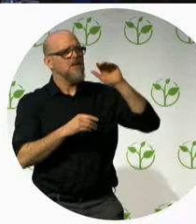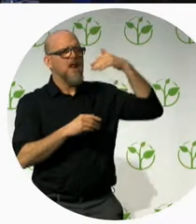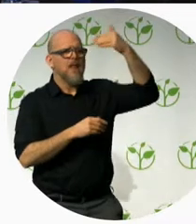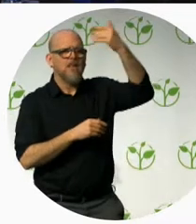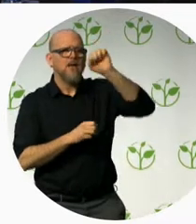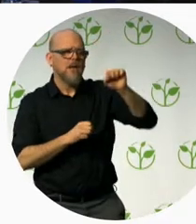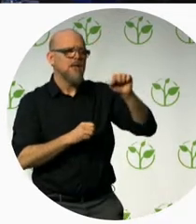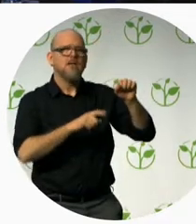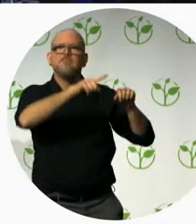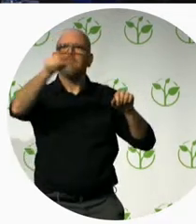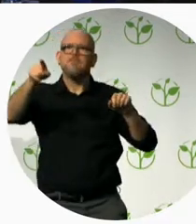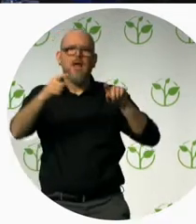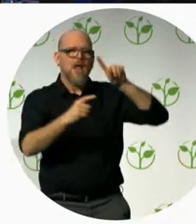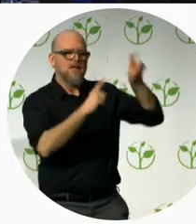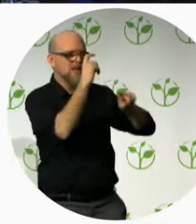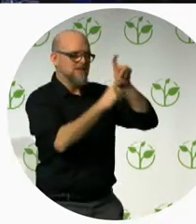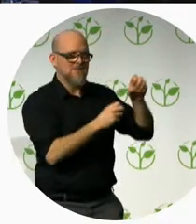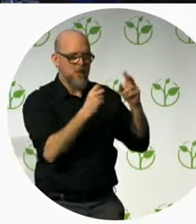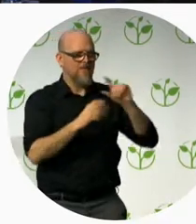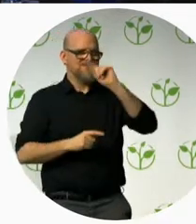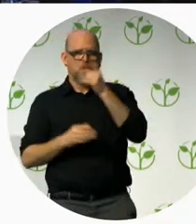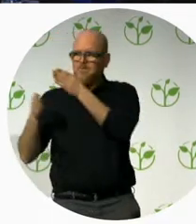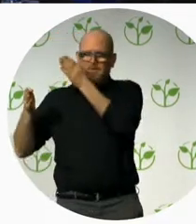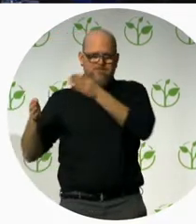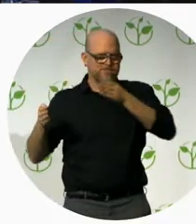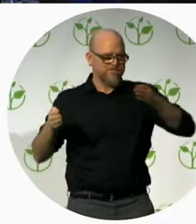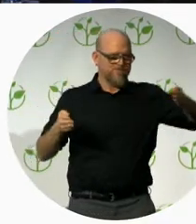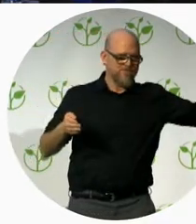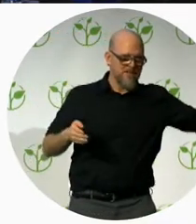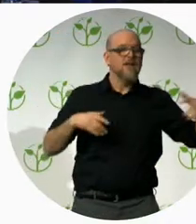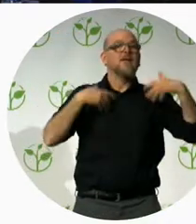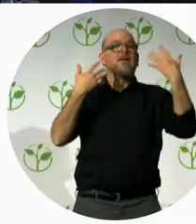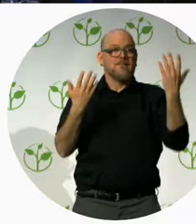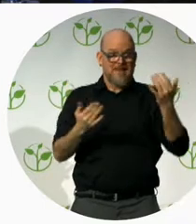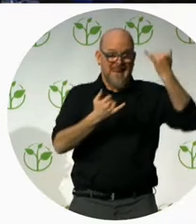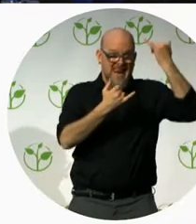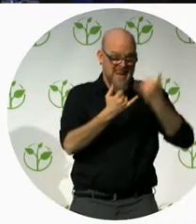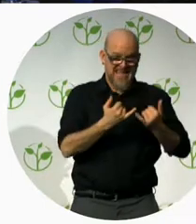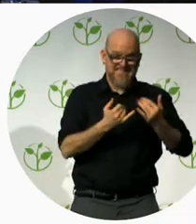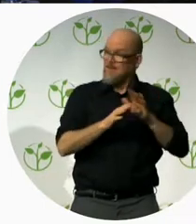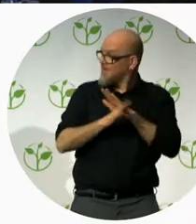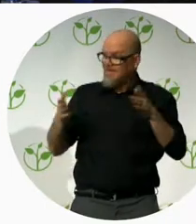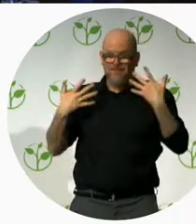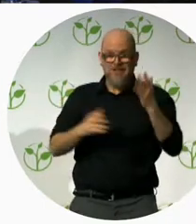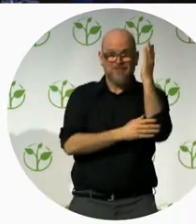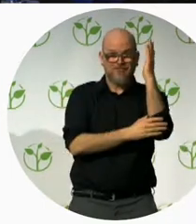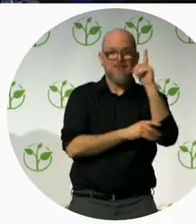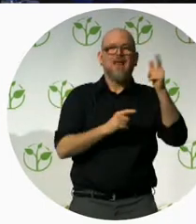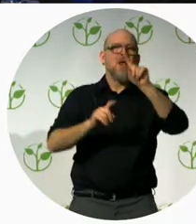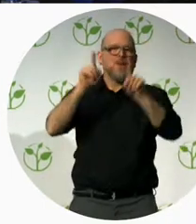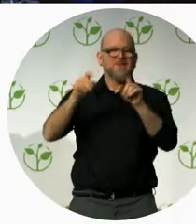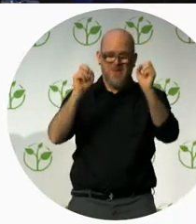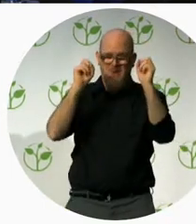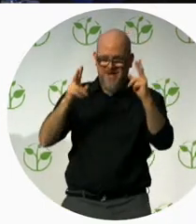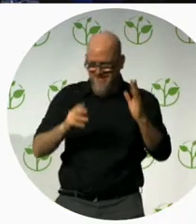we go quickly through the list of speakers and I would like to hand over now to one of my colleagues and